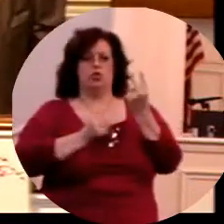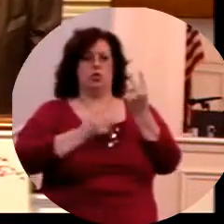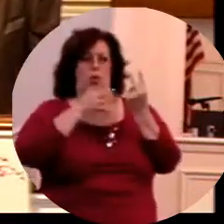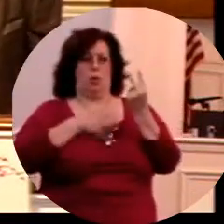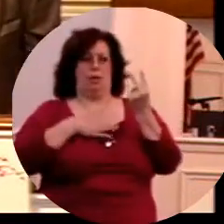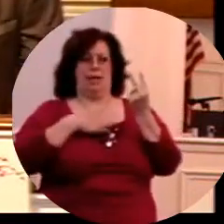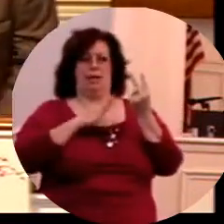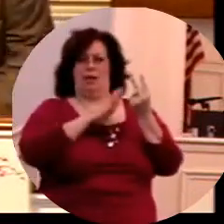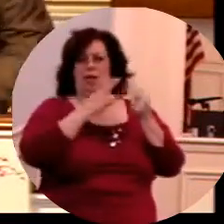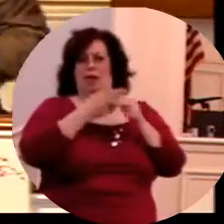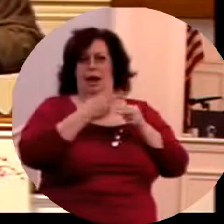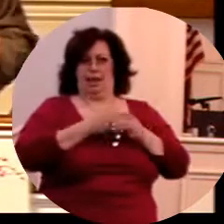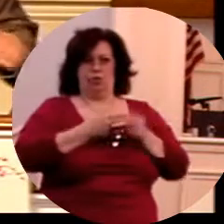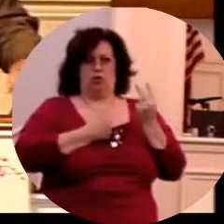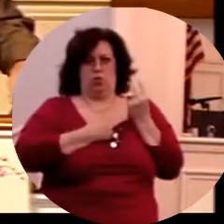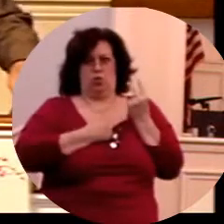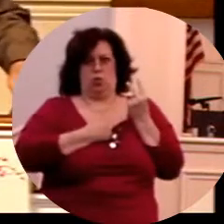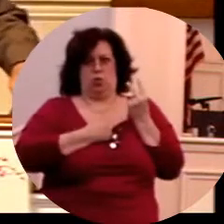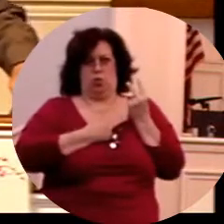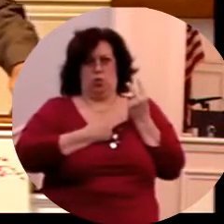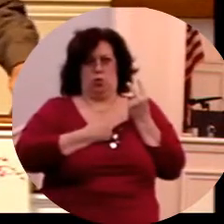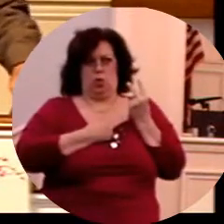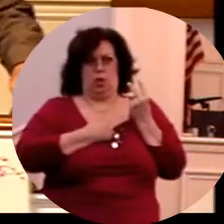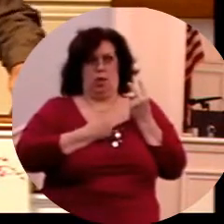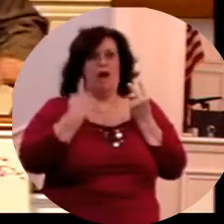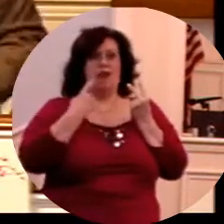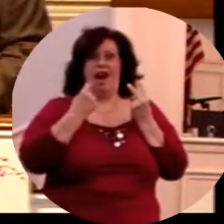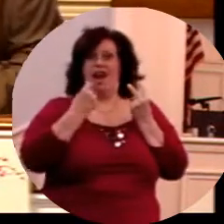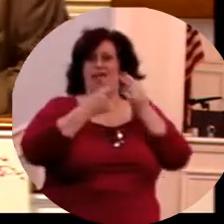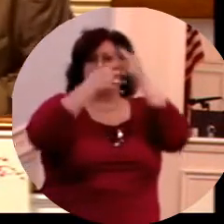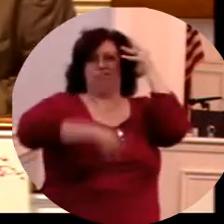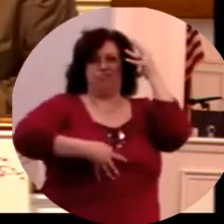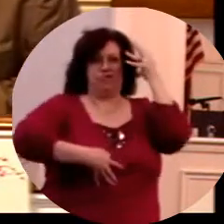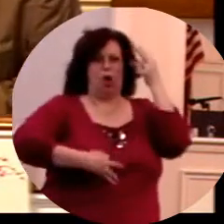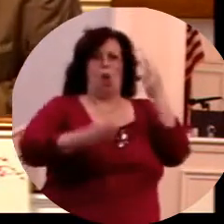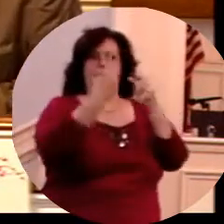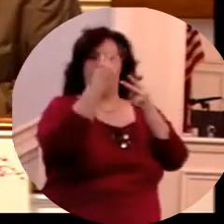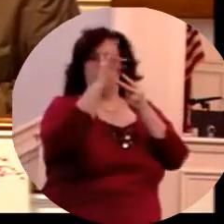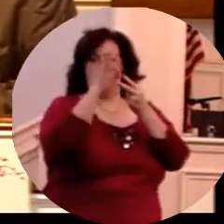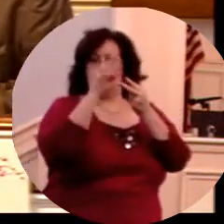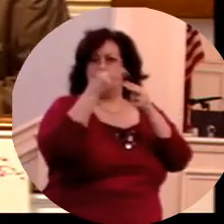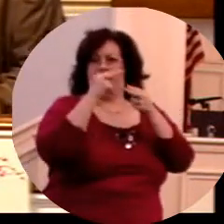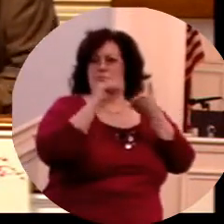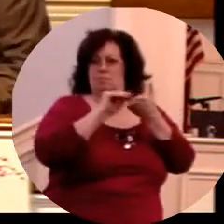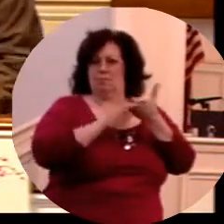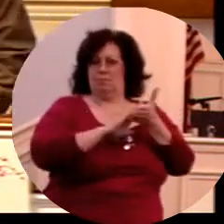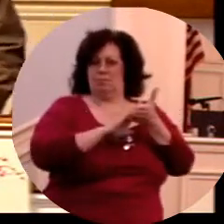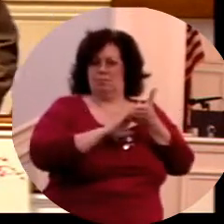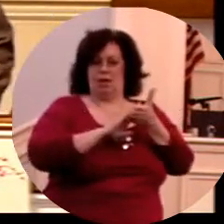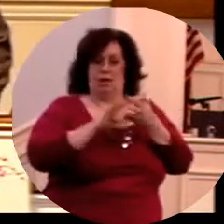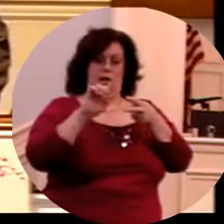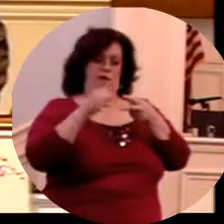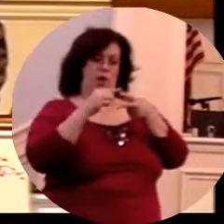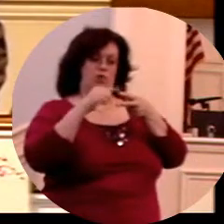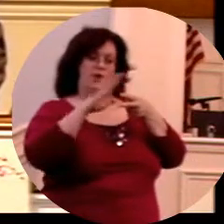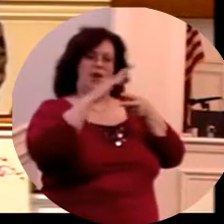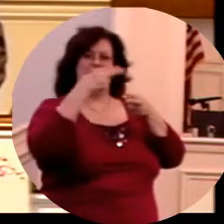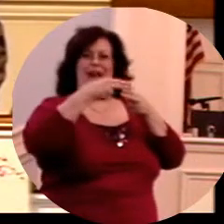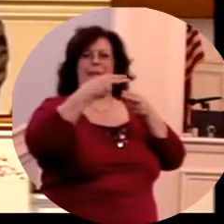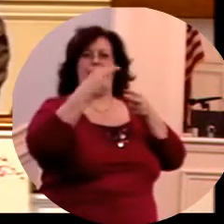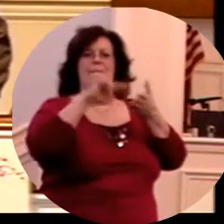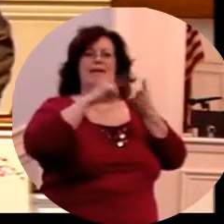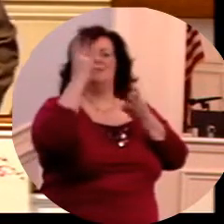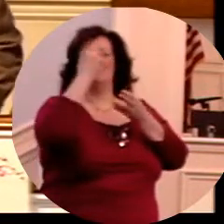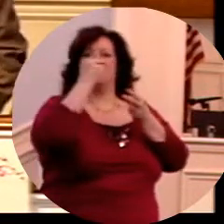the names of these two women. That name, Phirah, the Bible said, Shivri means